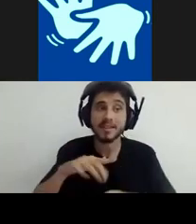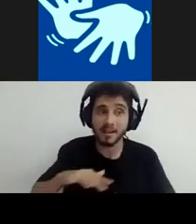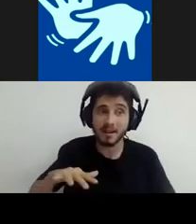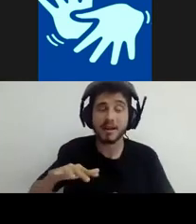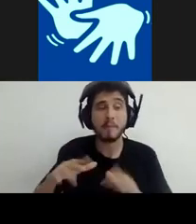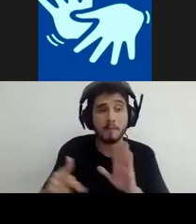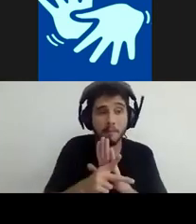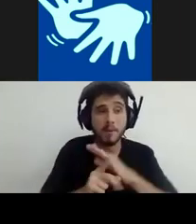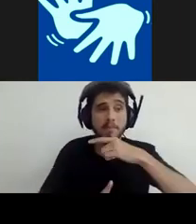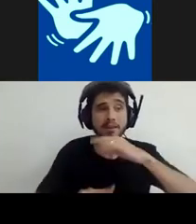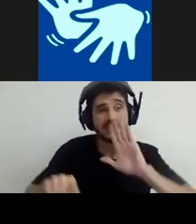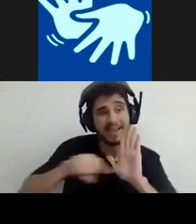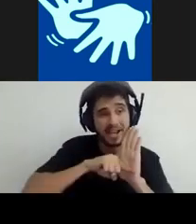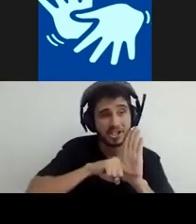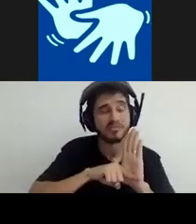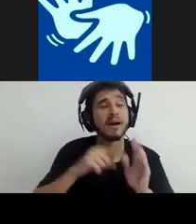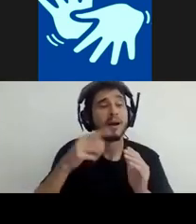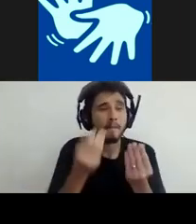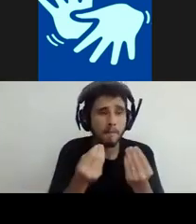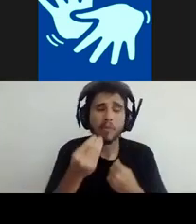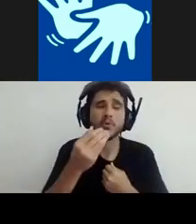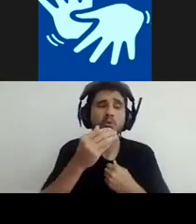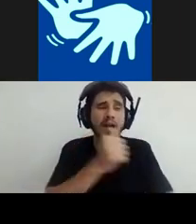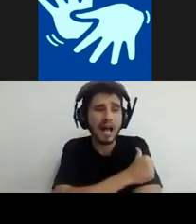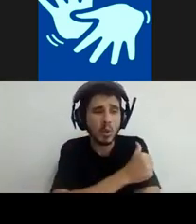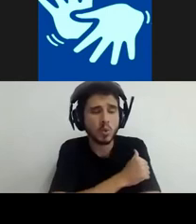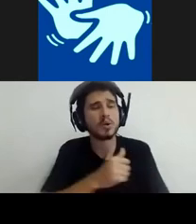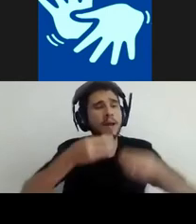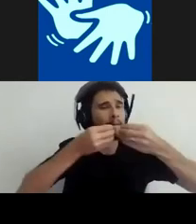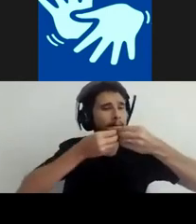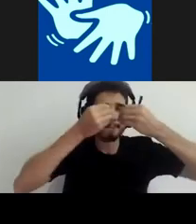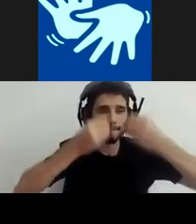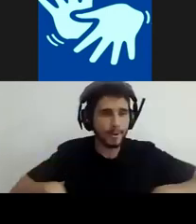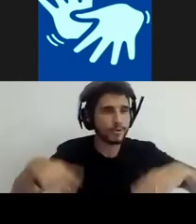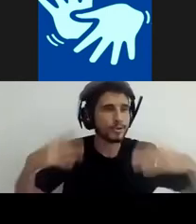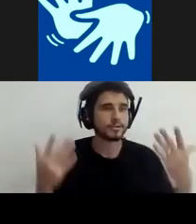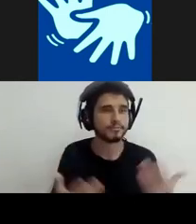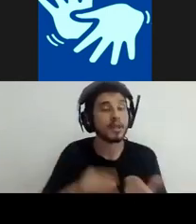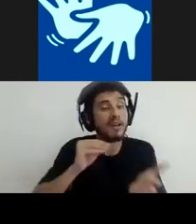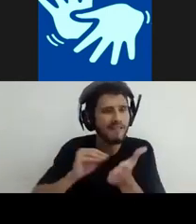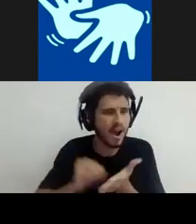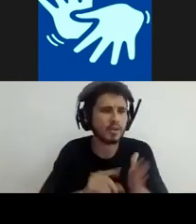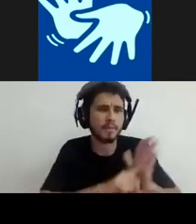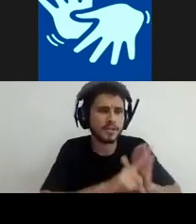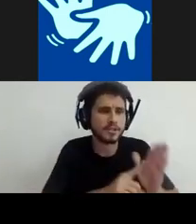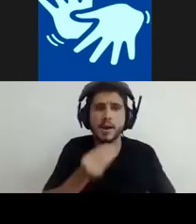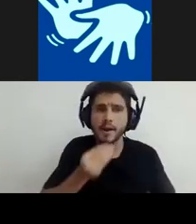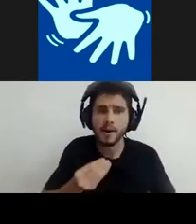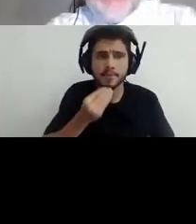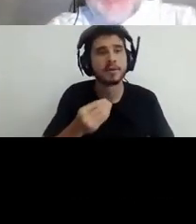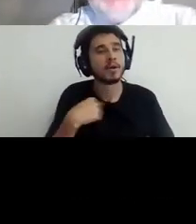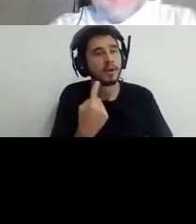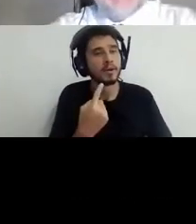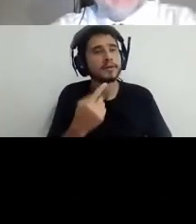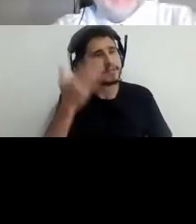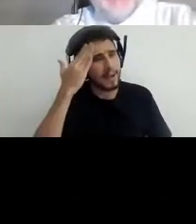We have not yet a lot of research, and I know a lot of research is being done now to measure the learning